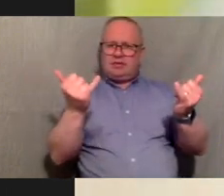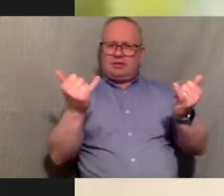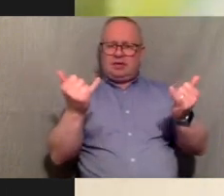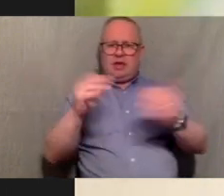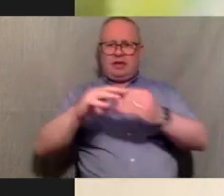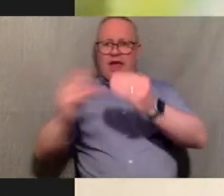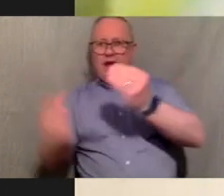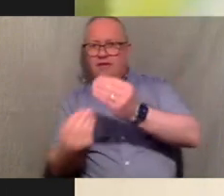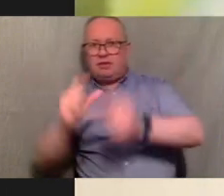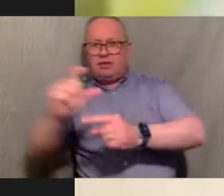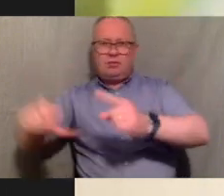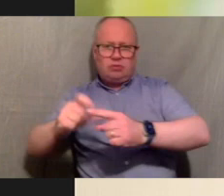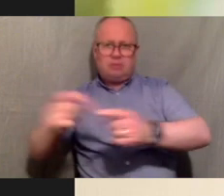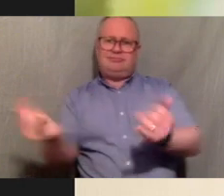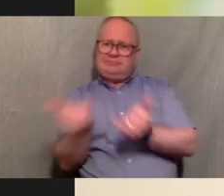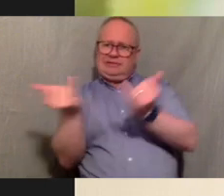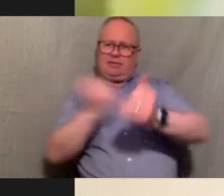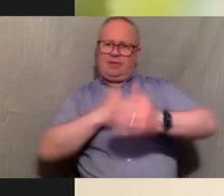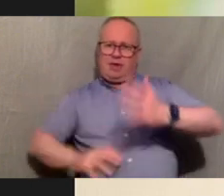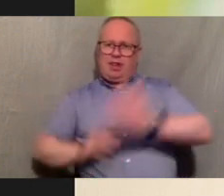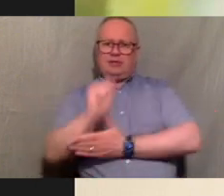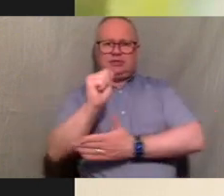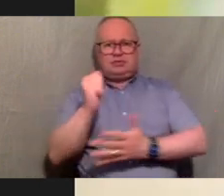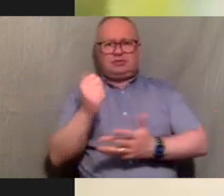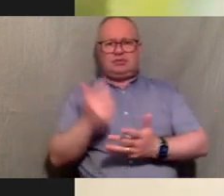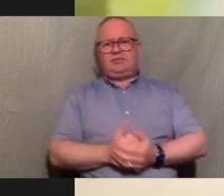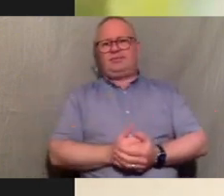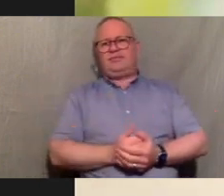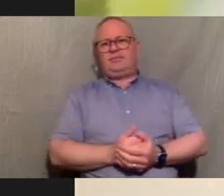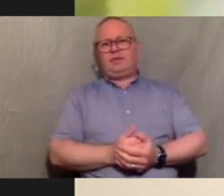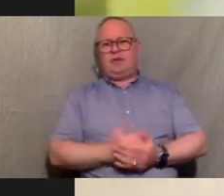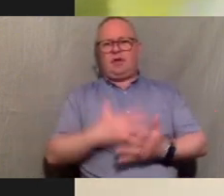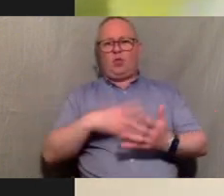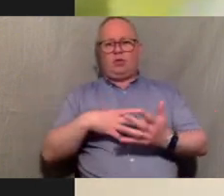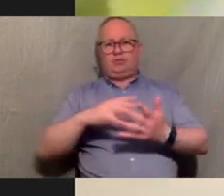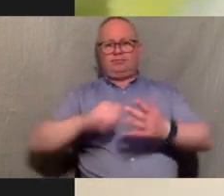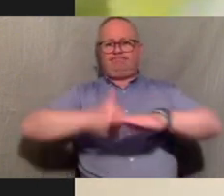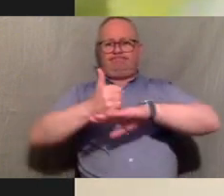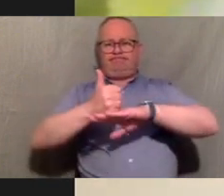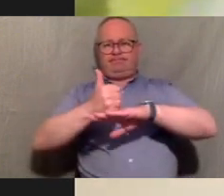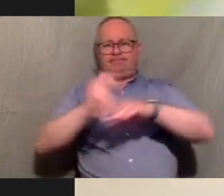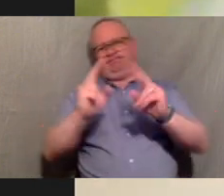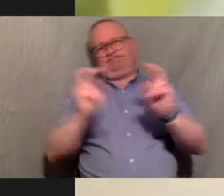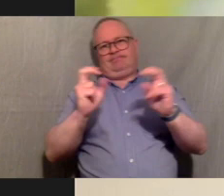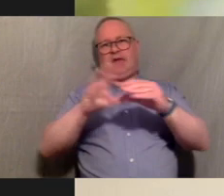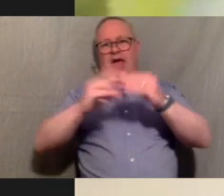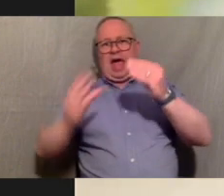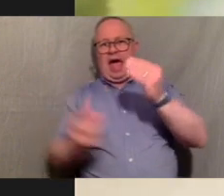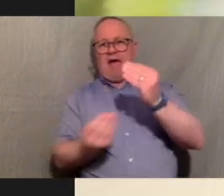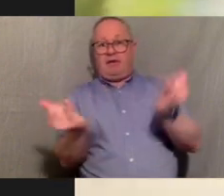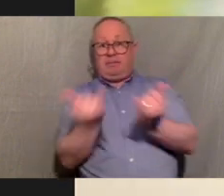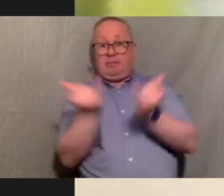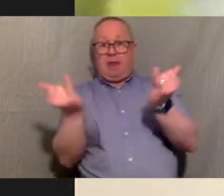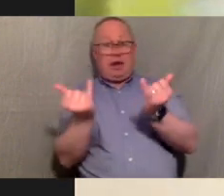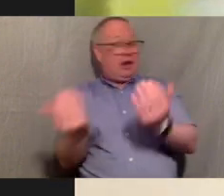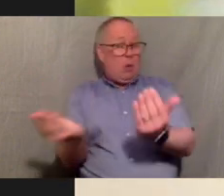um hosting there you go by hosting like African parties and obviously they're inclusive